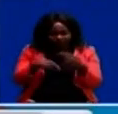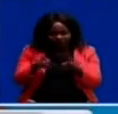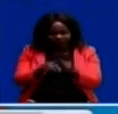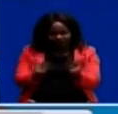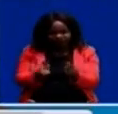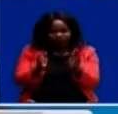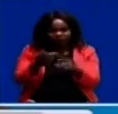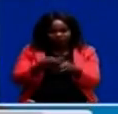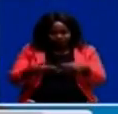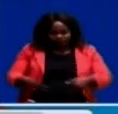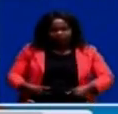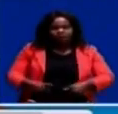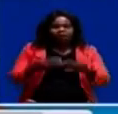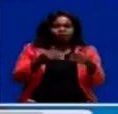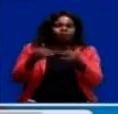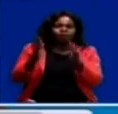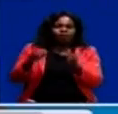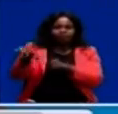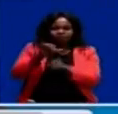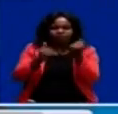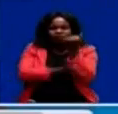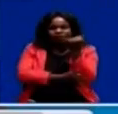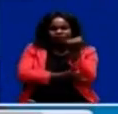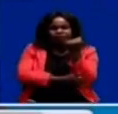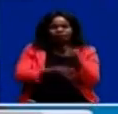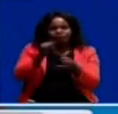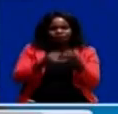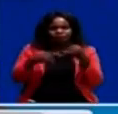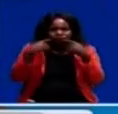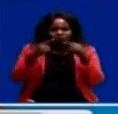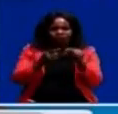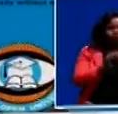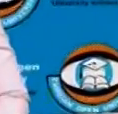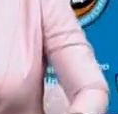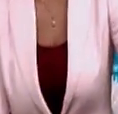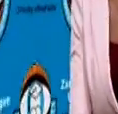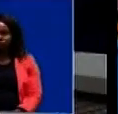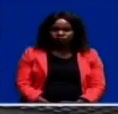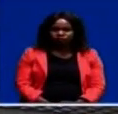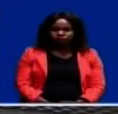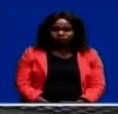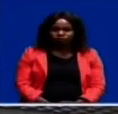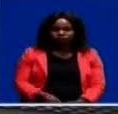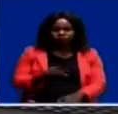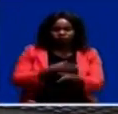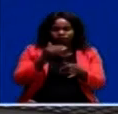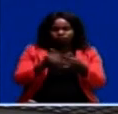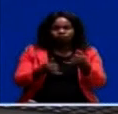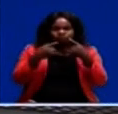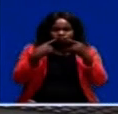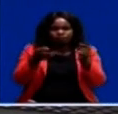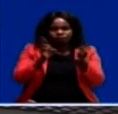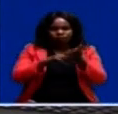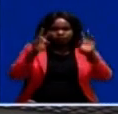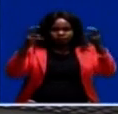among the young players from across the country. That's where we end the news on our sports. As we end the news, here's a